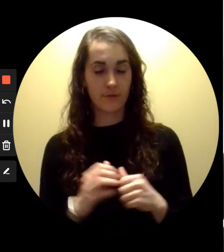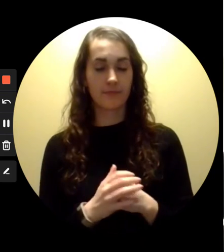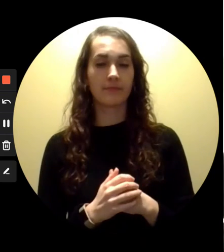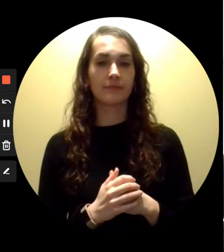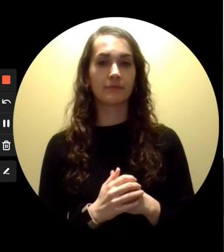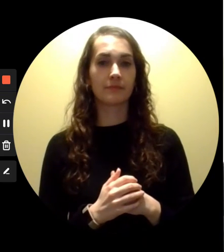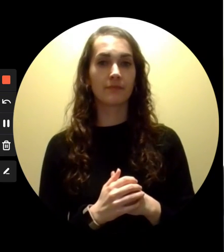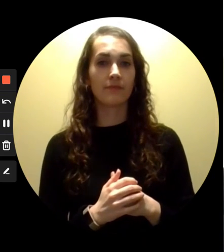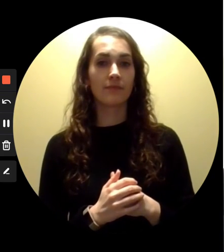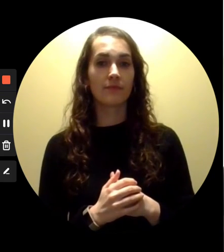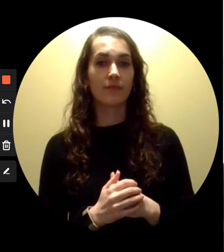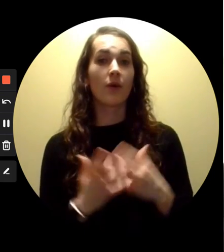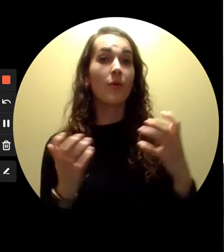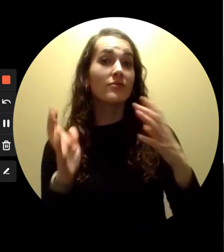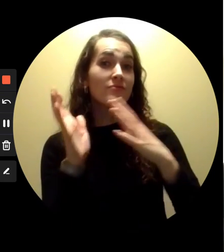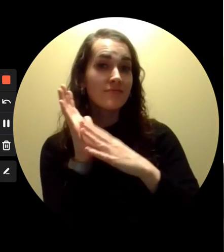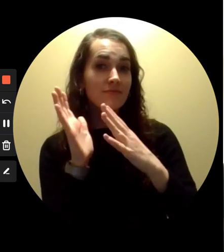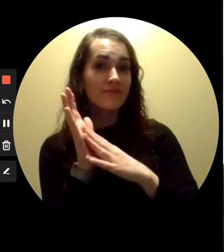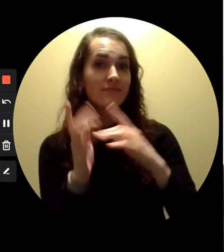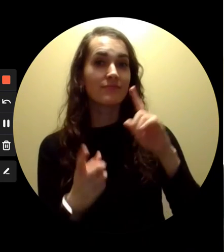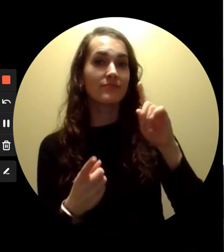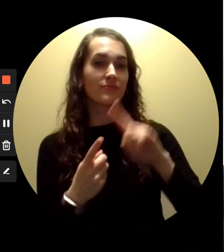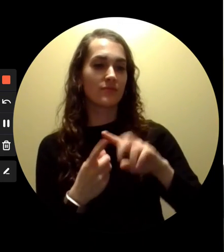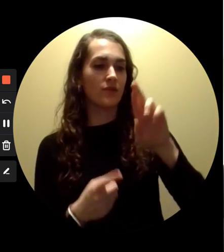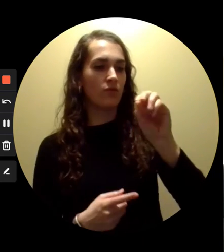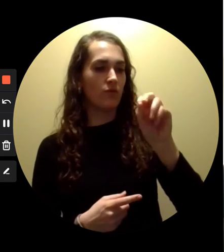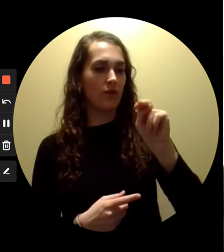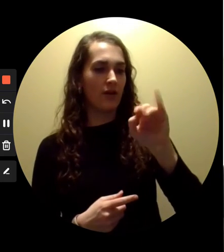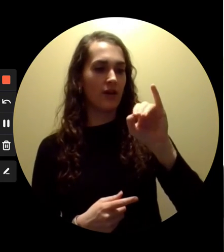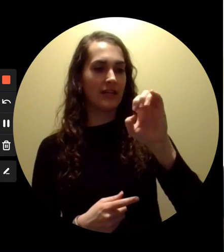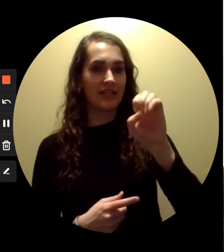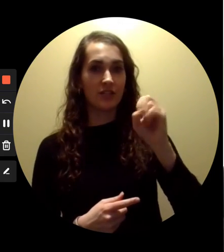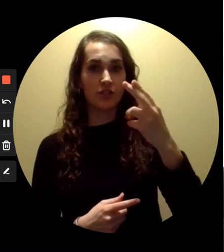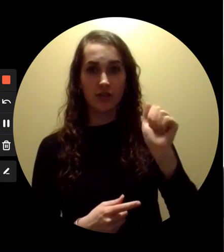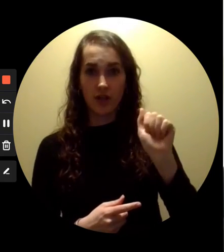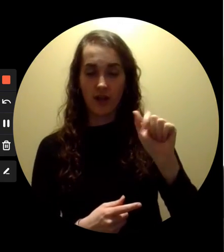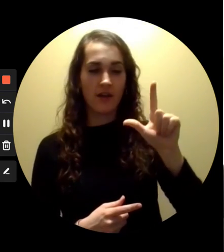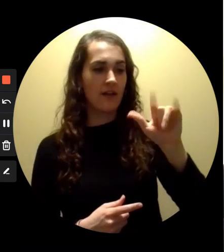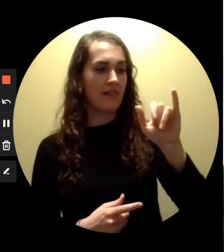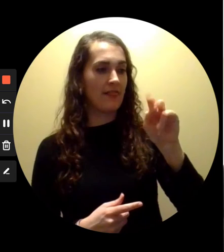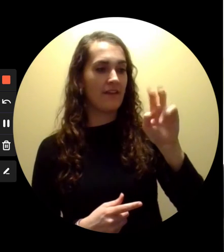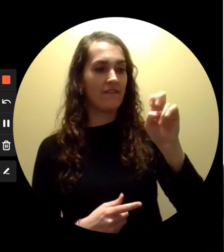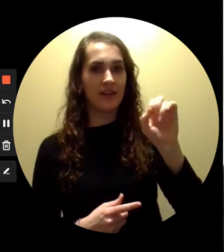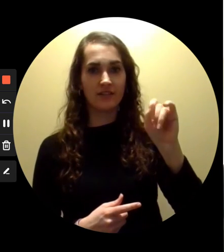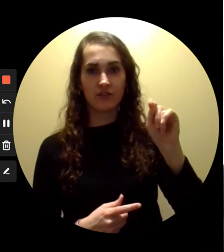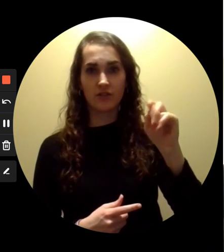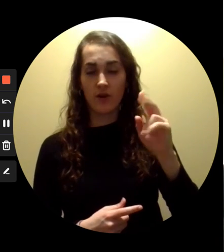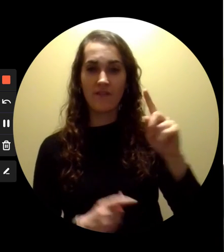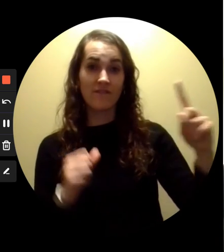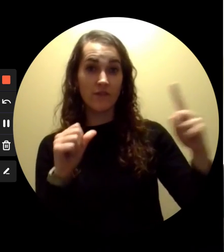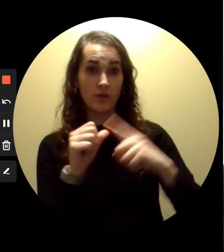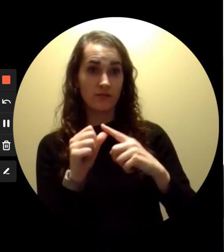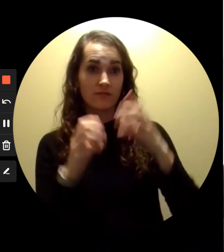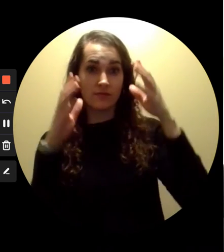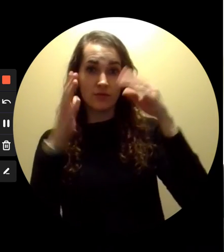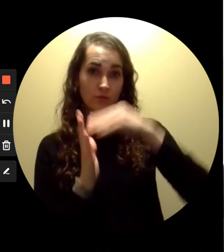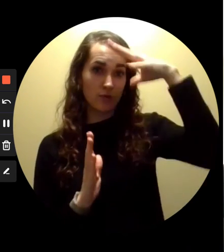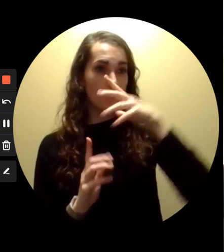effort. I would like to give a shout out to Ronisha Livingstone for creating the first Black History Month video.